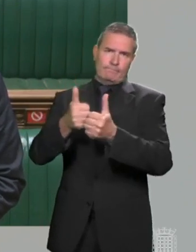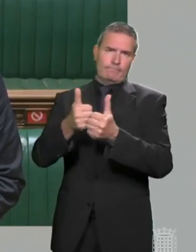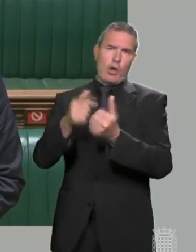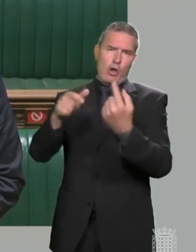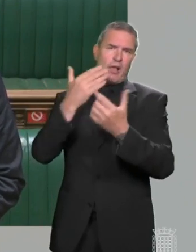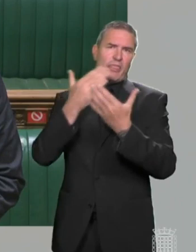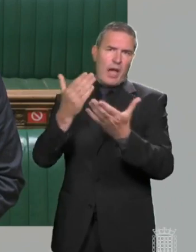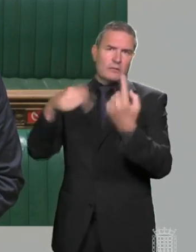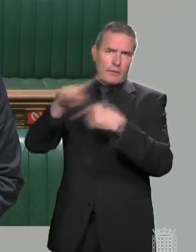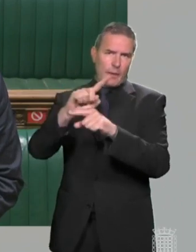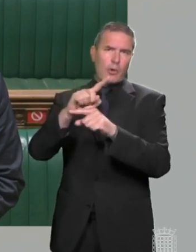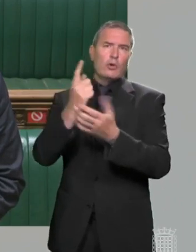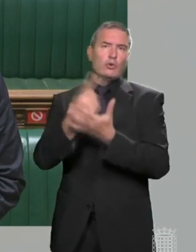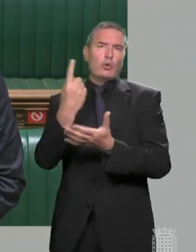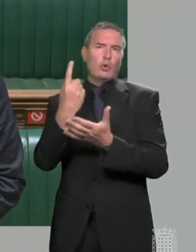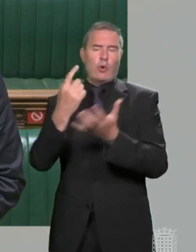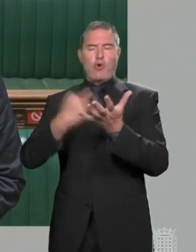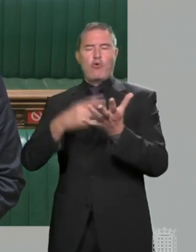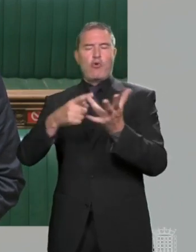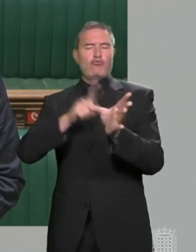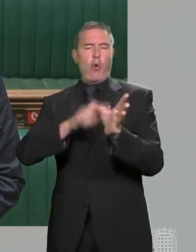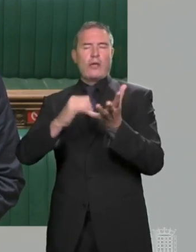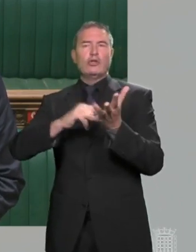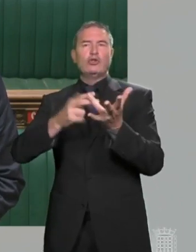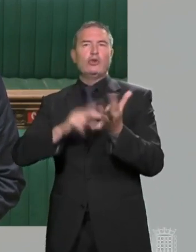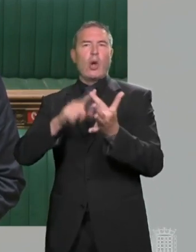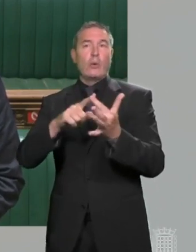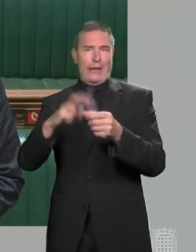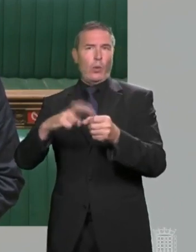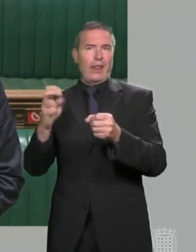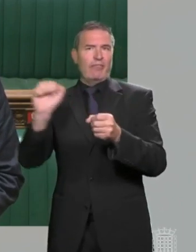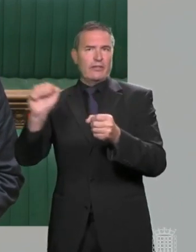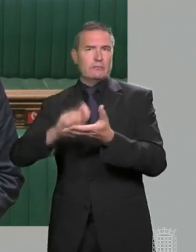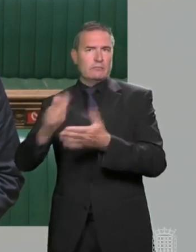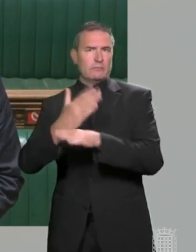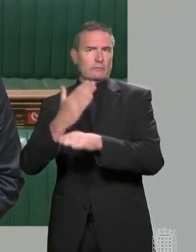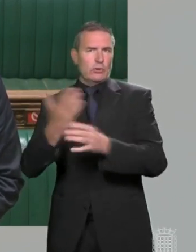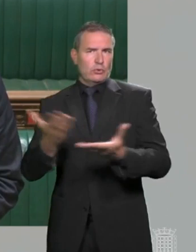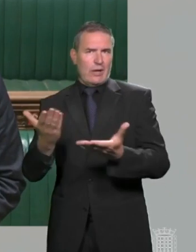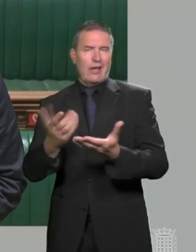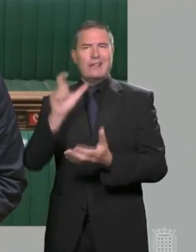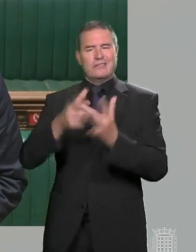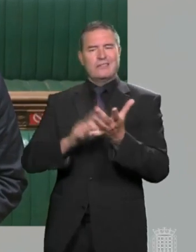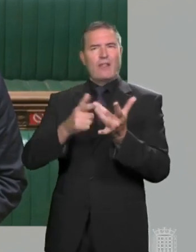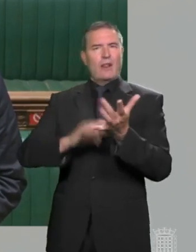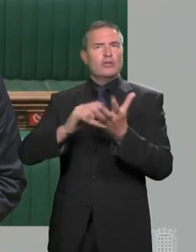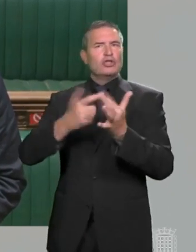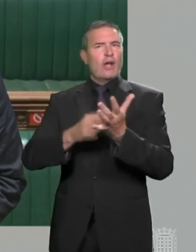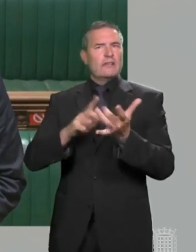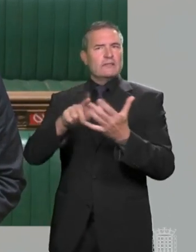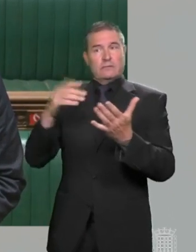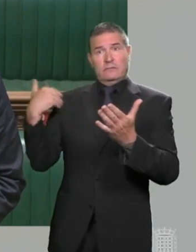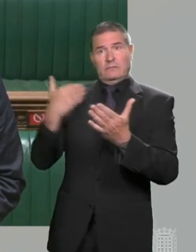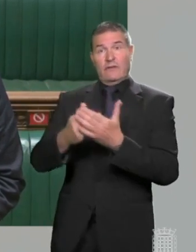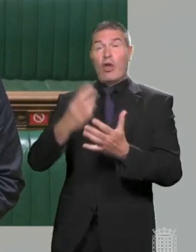thanks and best wishes to Sir Roy Stone, who is leaving the Government Chief Whip's office and the Civil Service. He's worked for 13